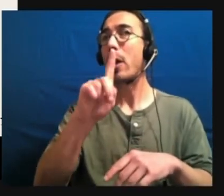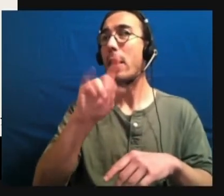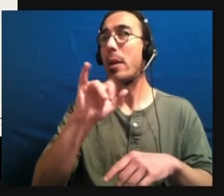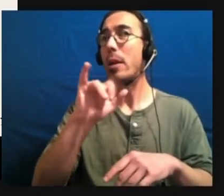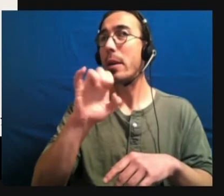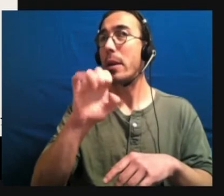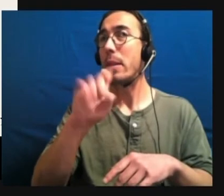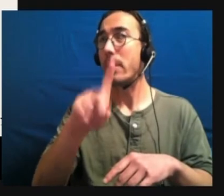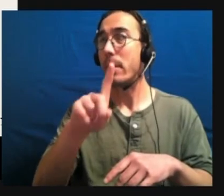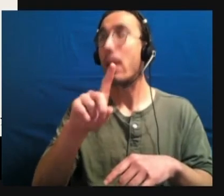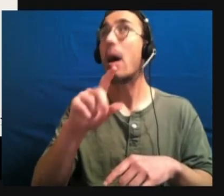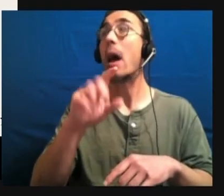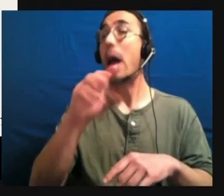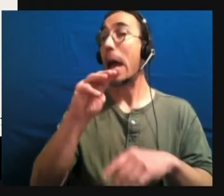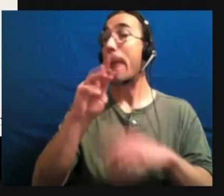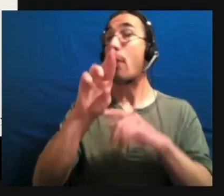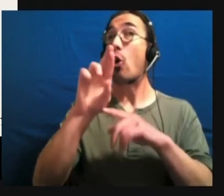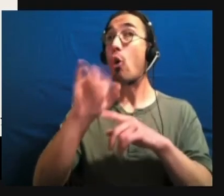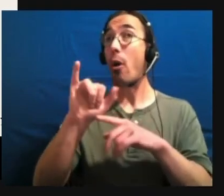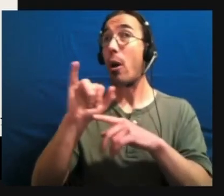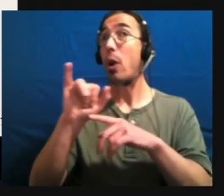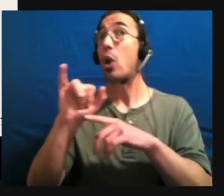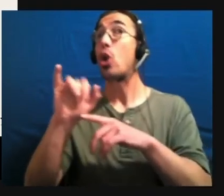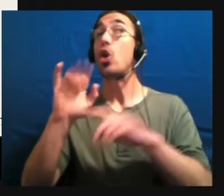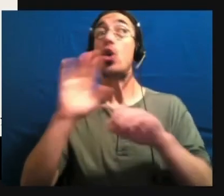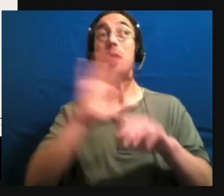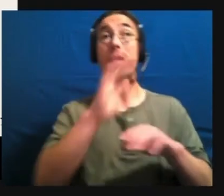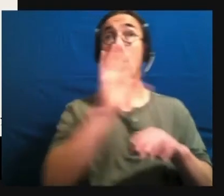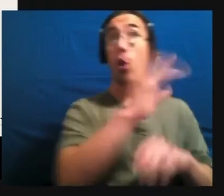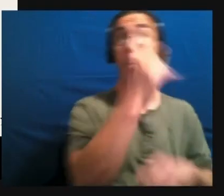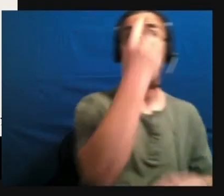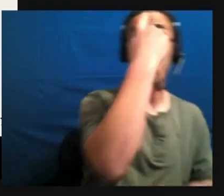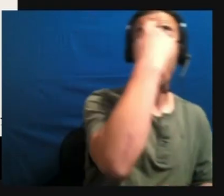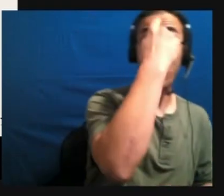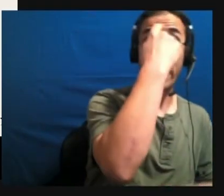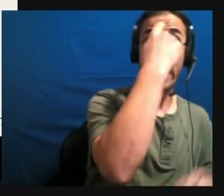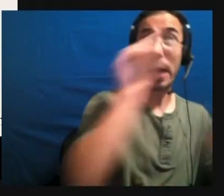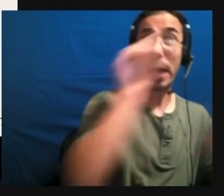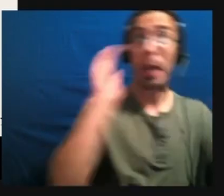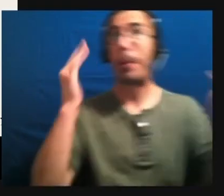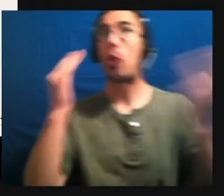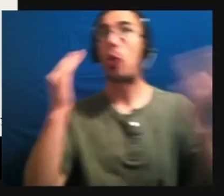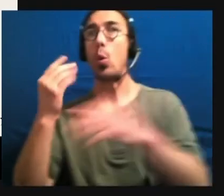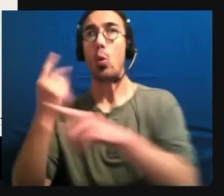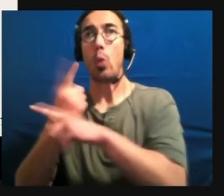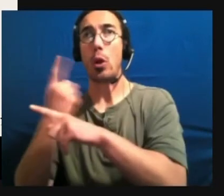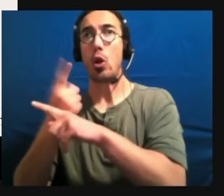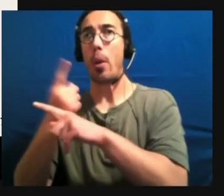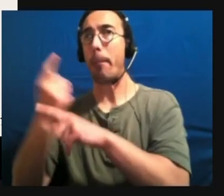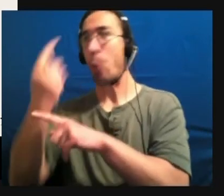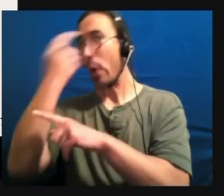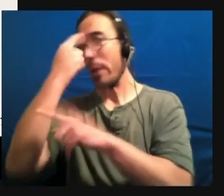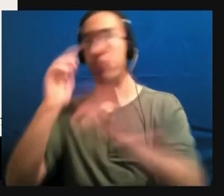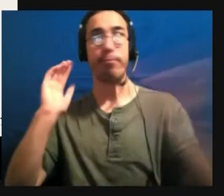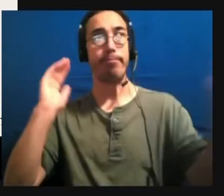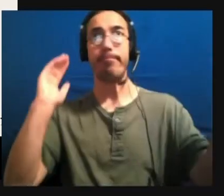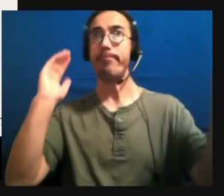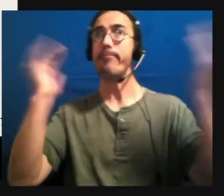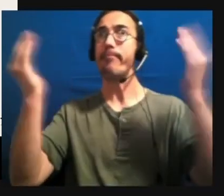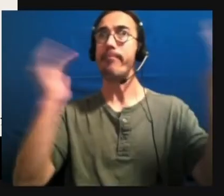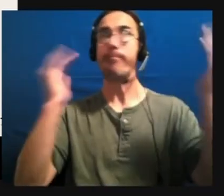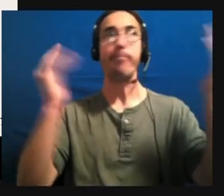her MRI compared to, uh, an allistic person's MRI and Temple